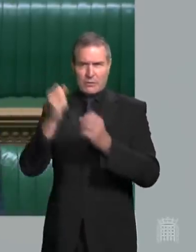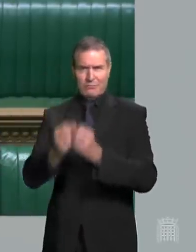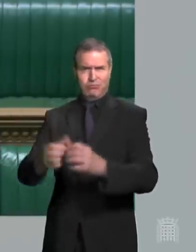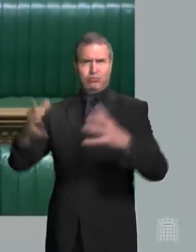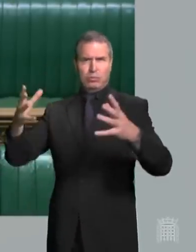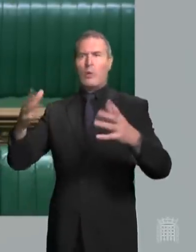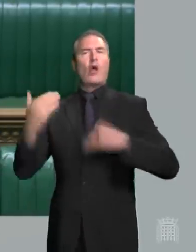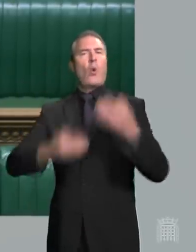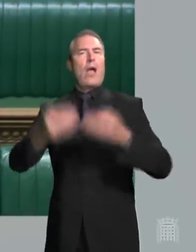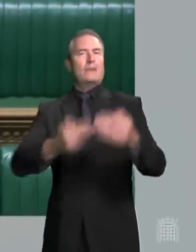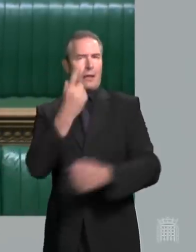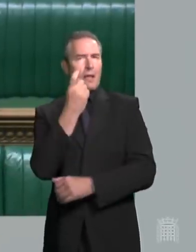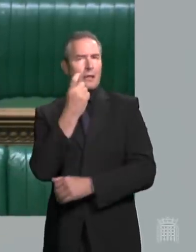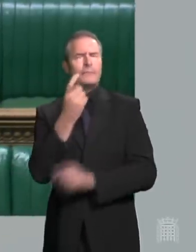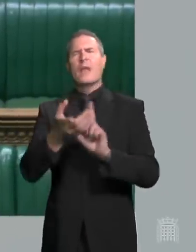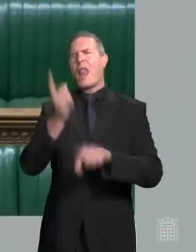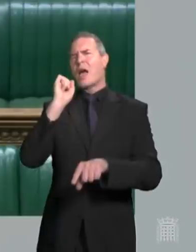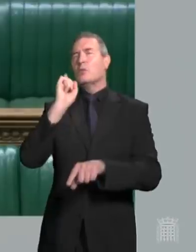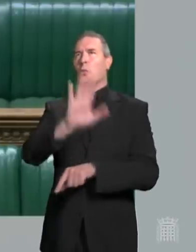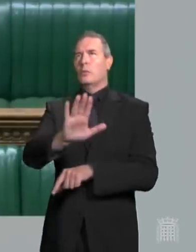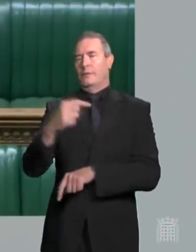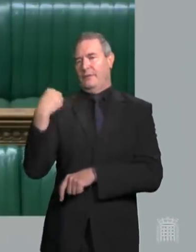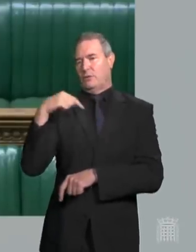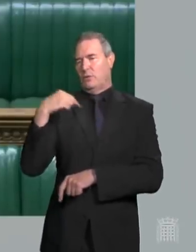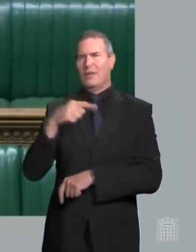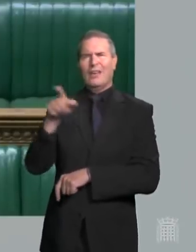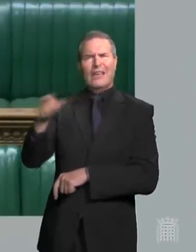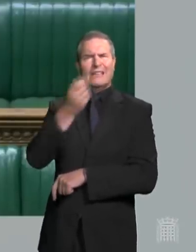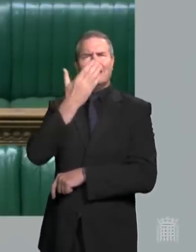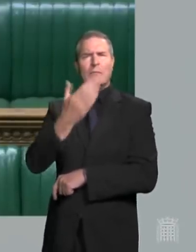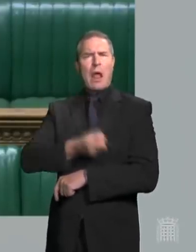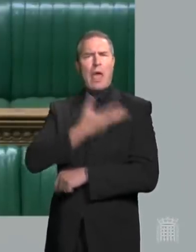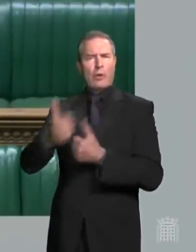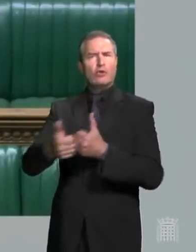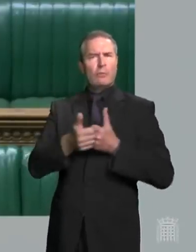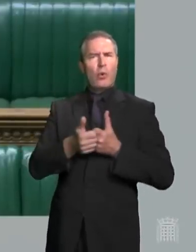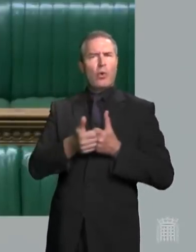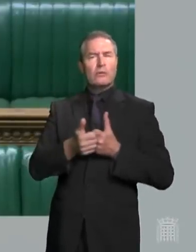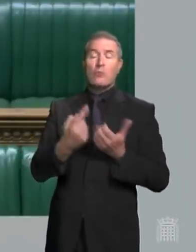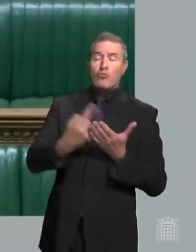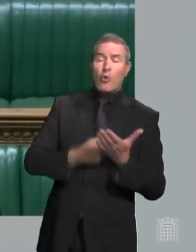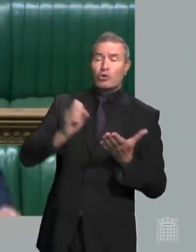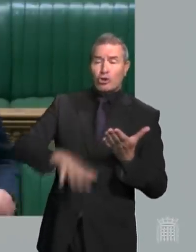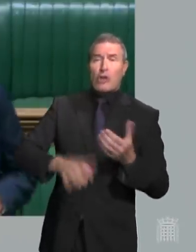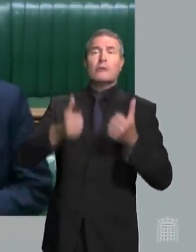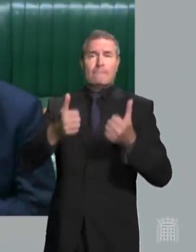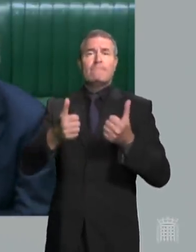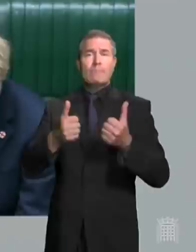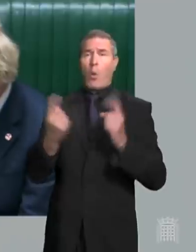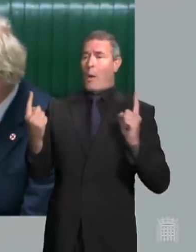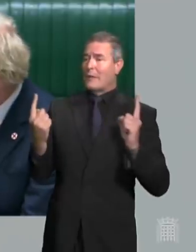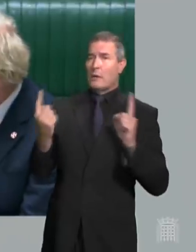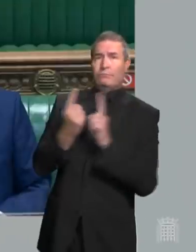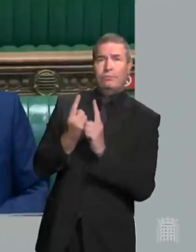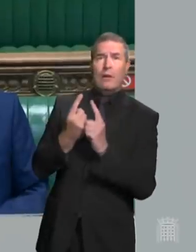ahead. Now, last week, Mr Speaker, or earlier this week, he seemed to support opening up, getting rid of the one-metre rule. He